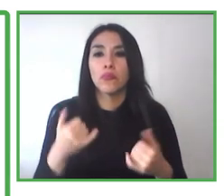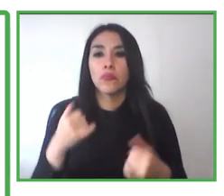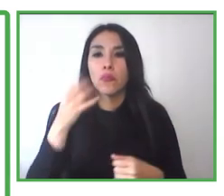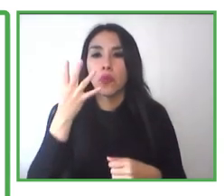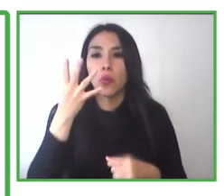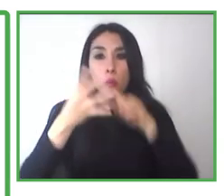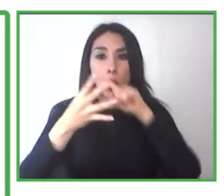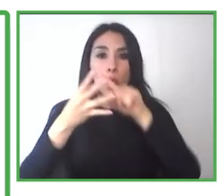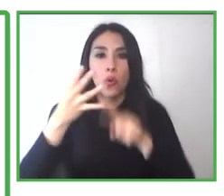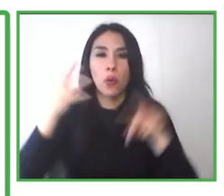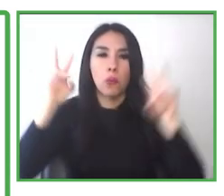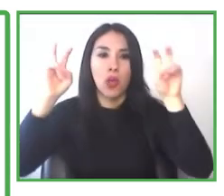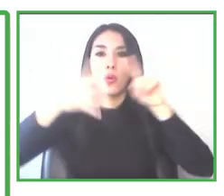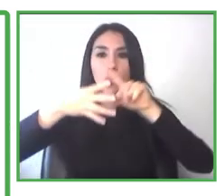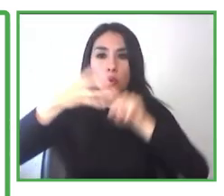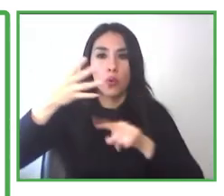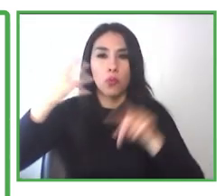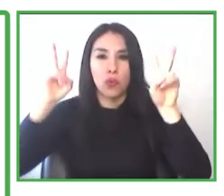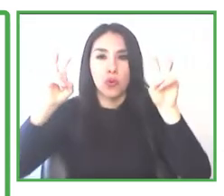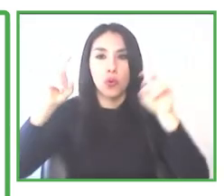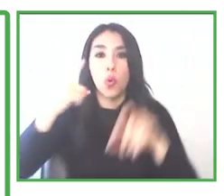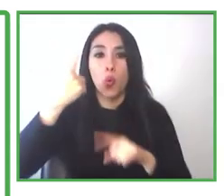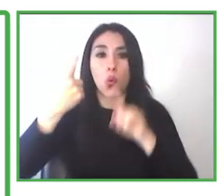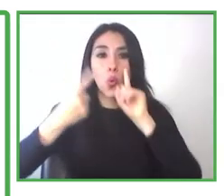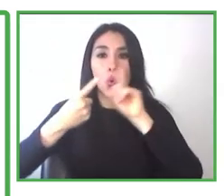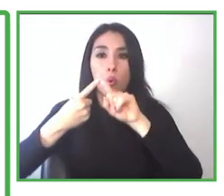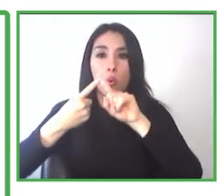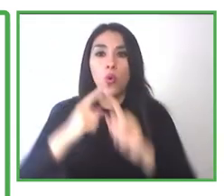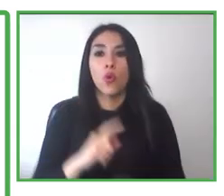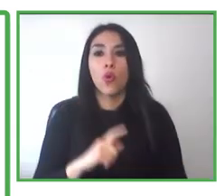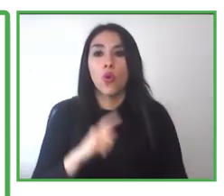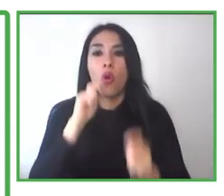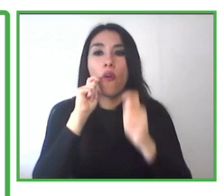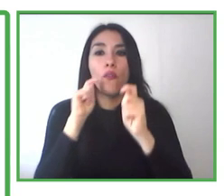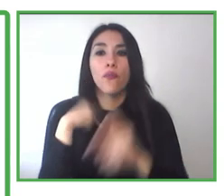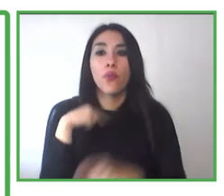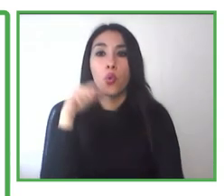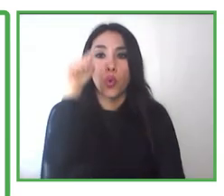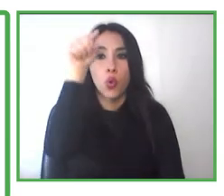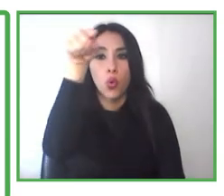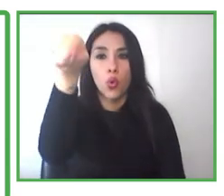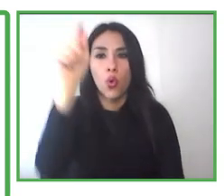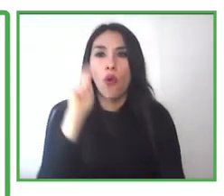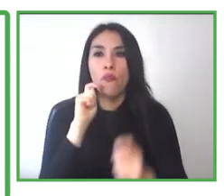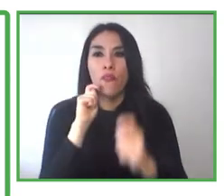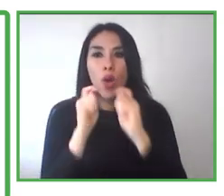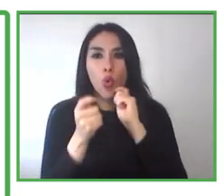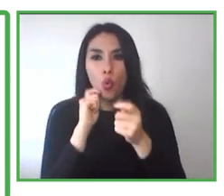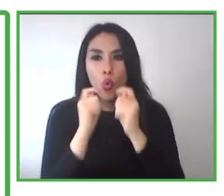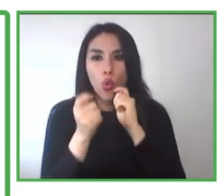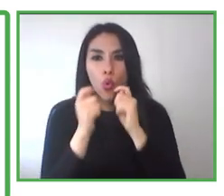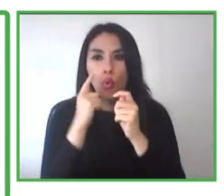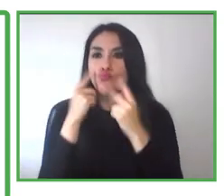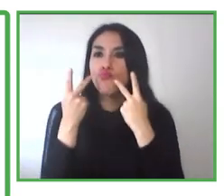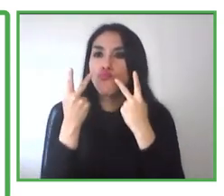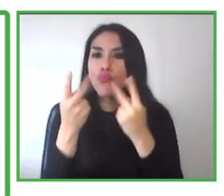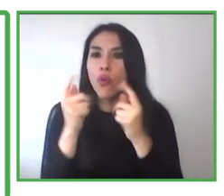the people who are looking for a job and assist in our program, they go through an initial